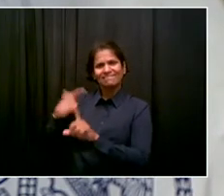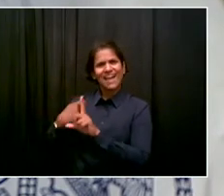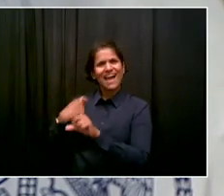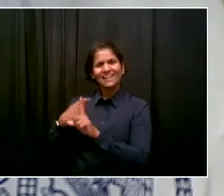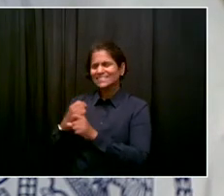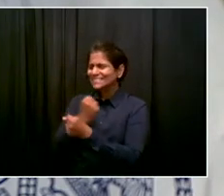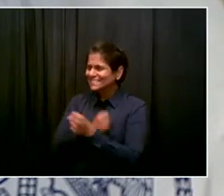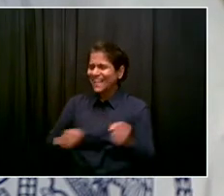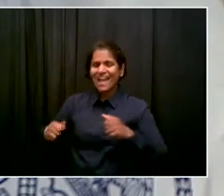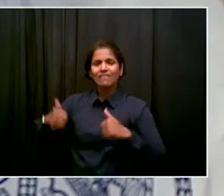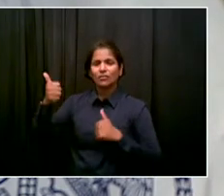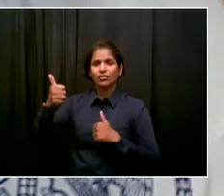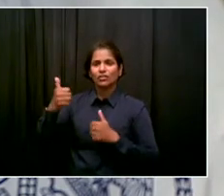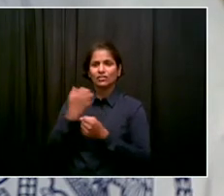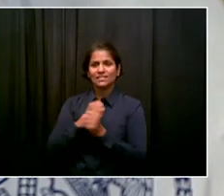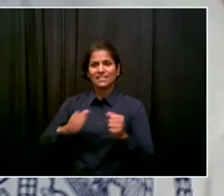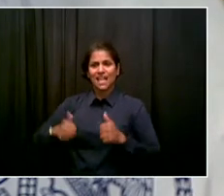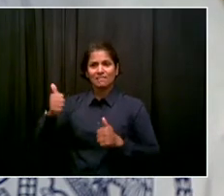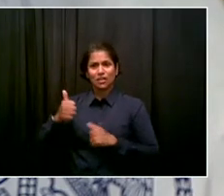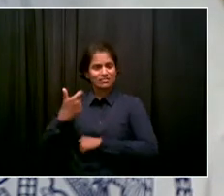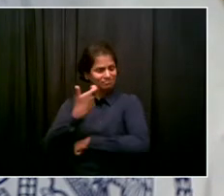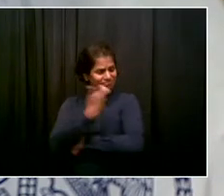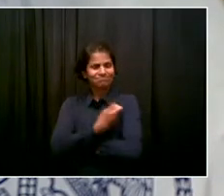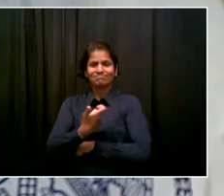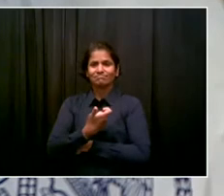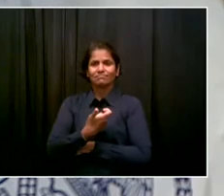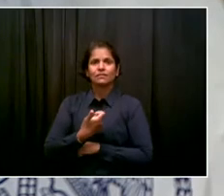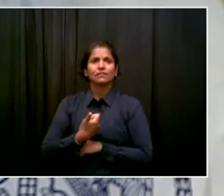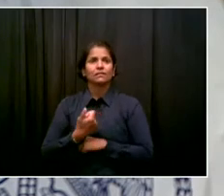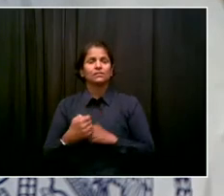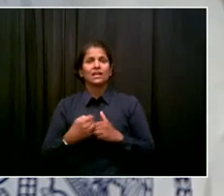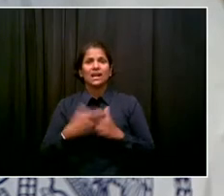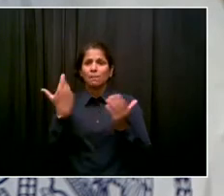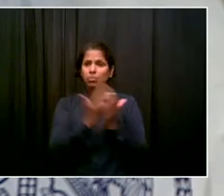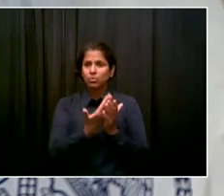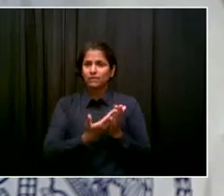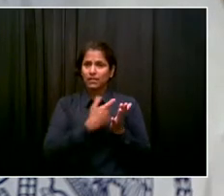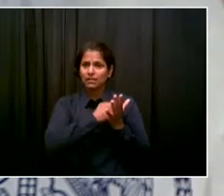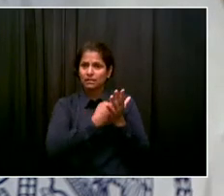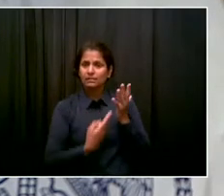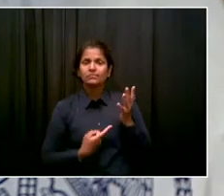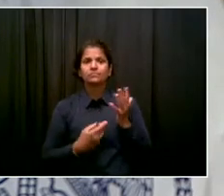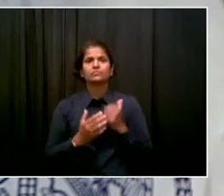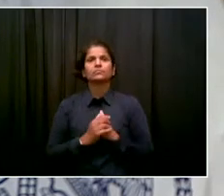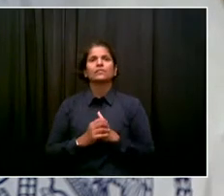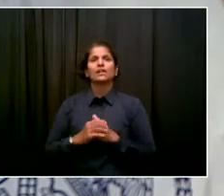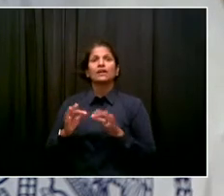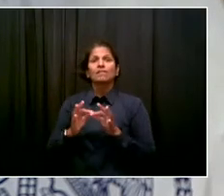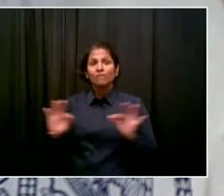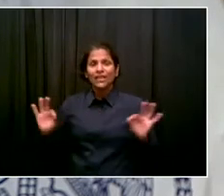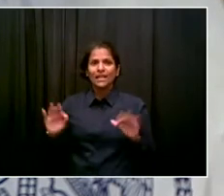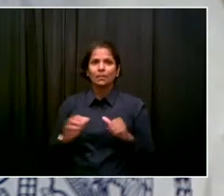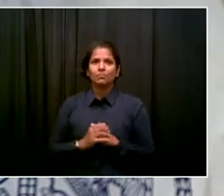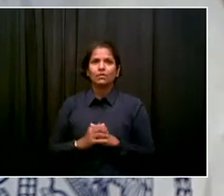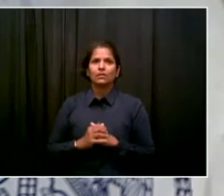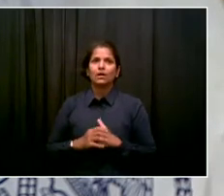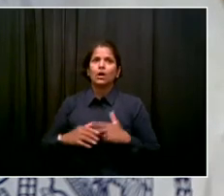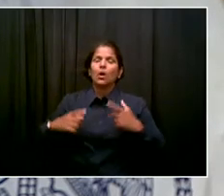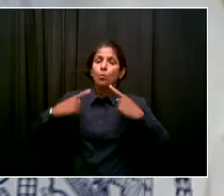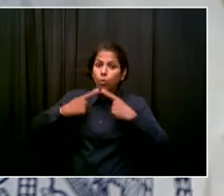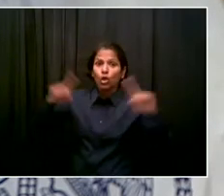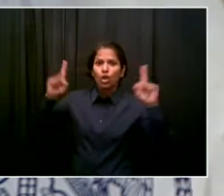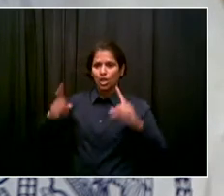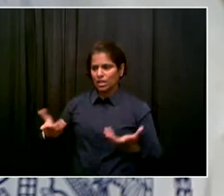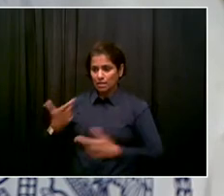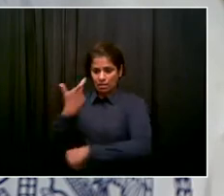way to do it. It's proven. It's safe. It's free. It's effective. So I'm appealing to parents. This is the time to protect